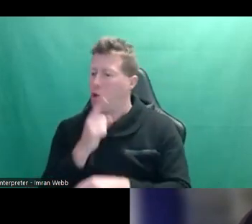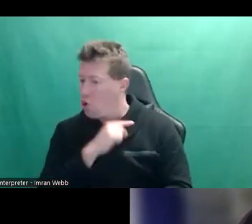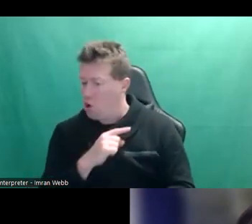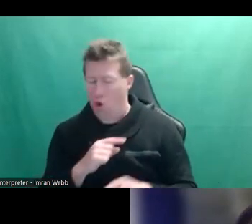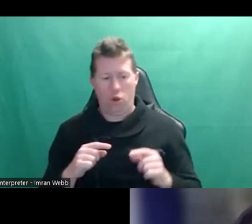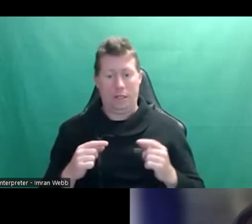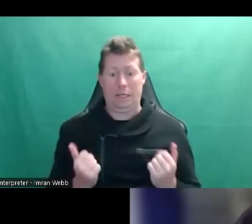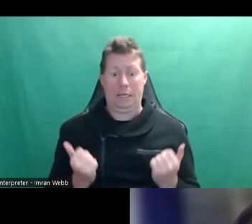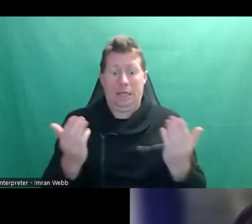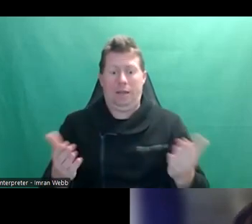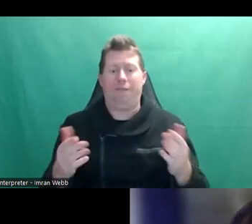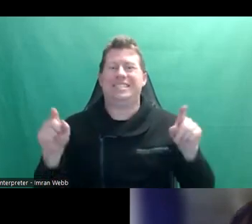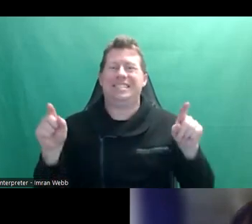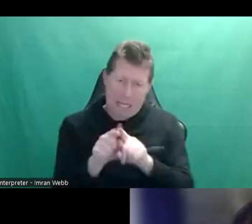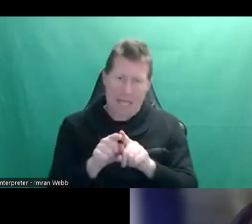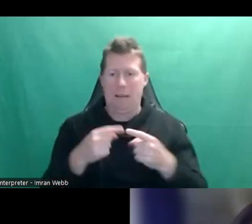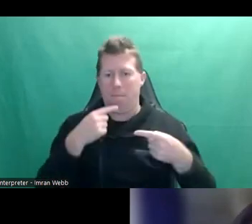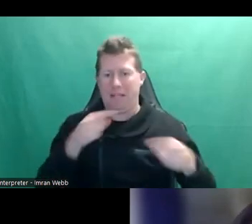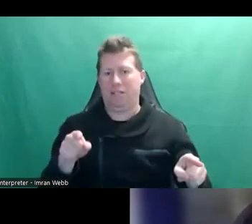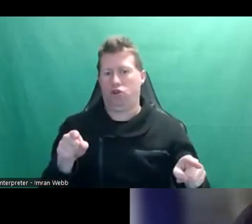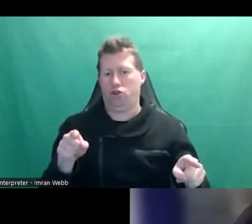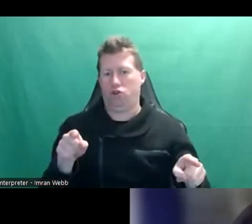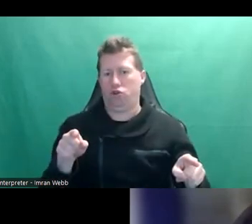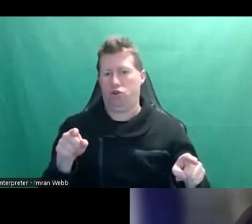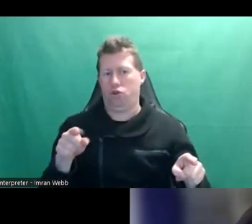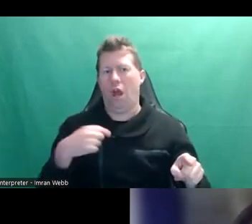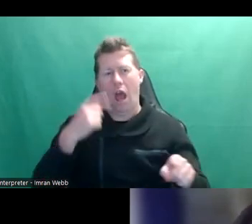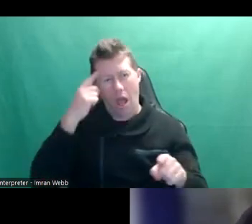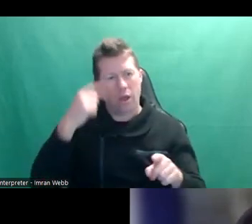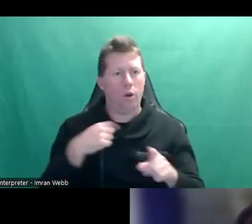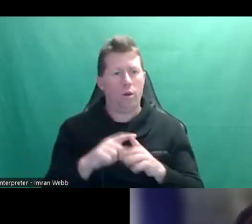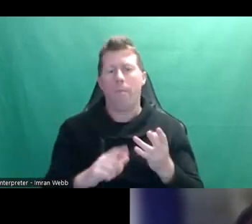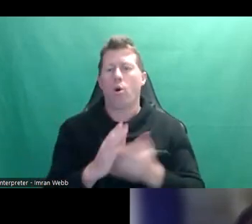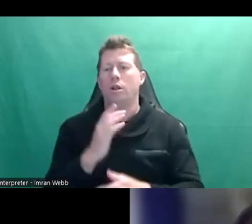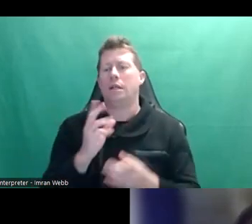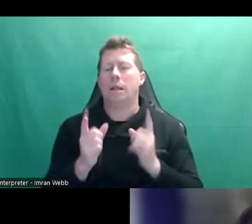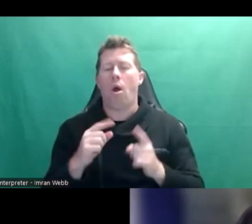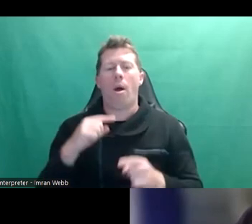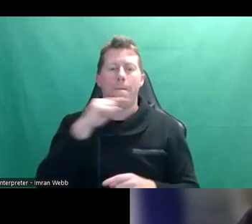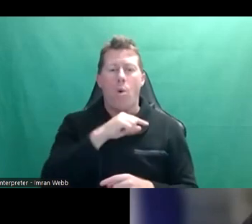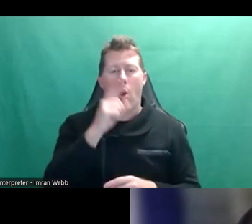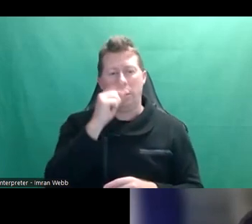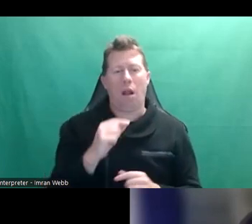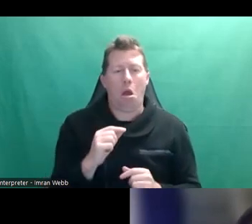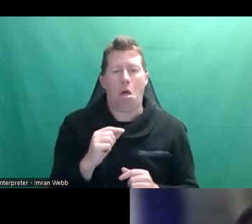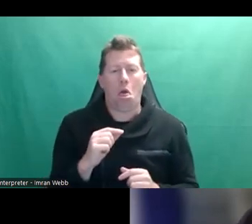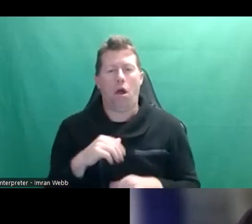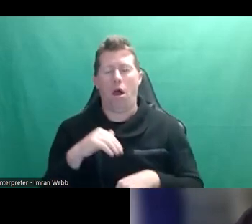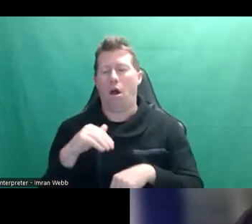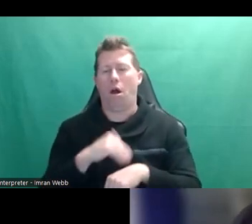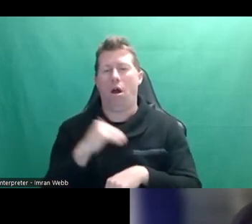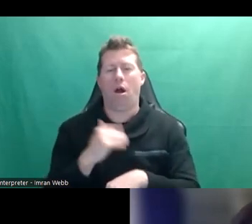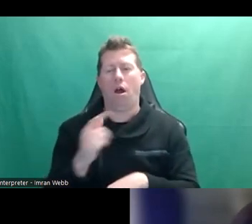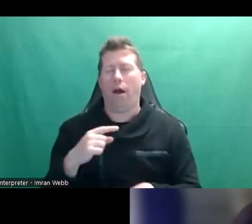messages. I think we still do it unconsciously, this idea that boys can get away with it a bit more, that it's normal for boys